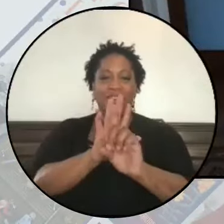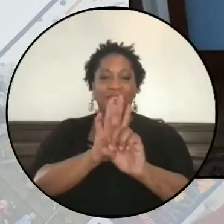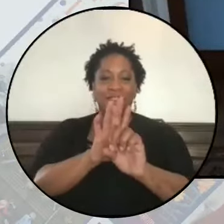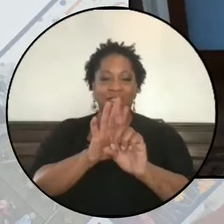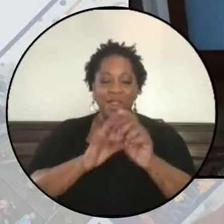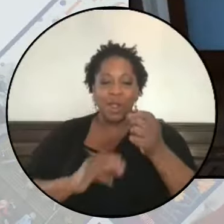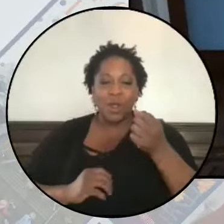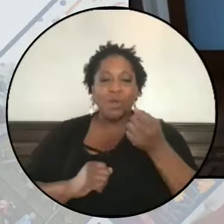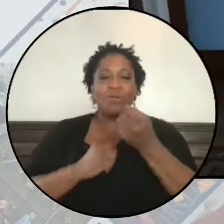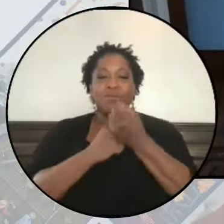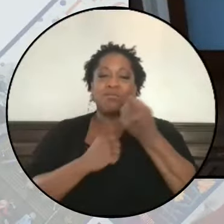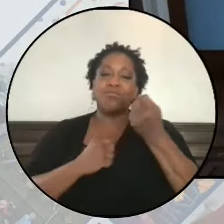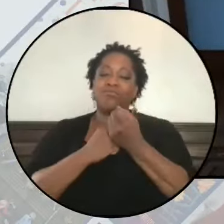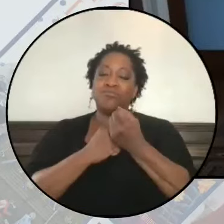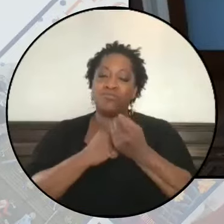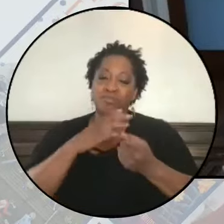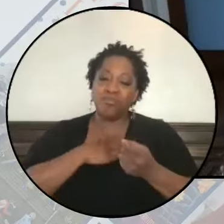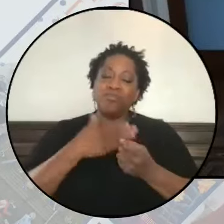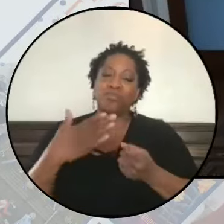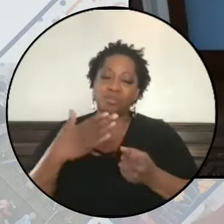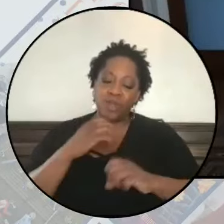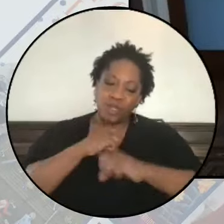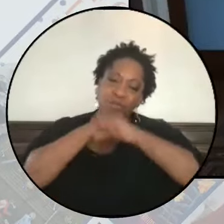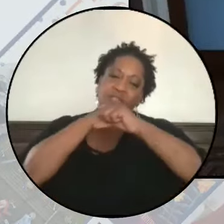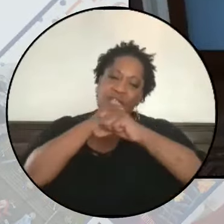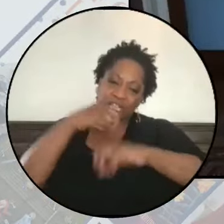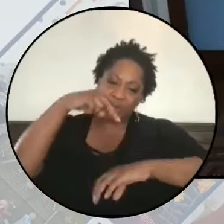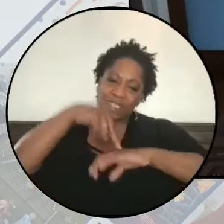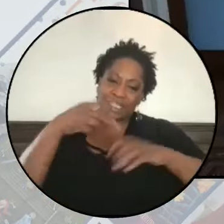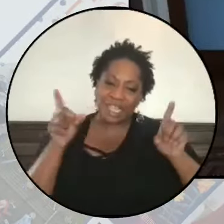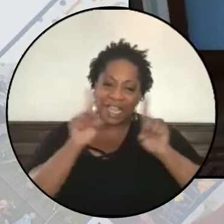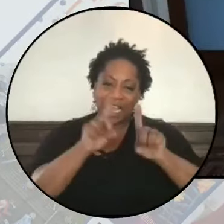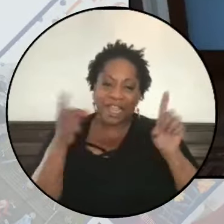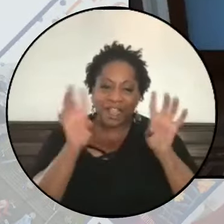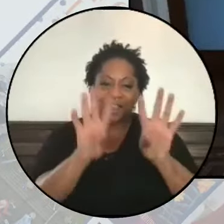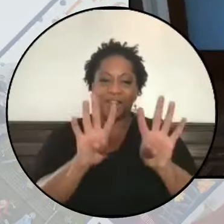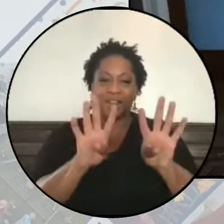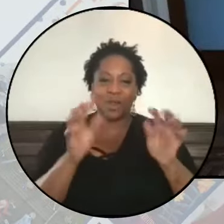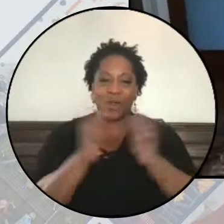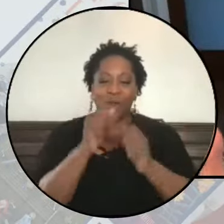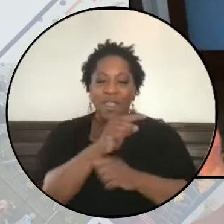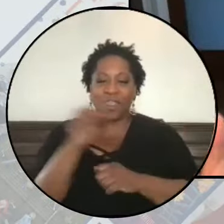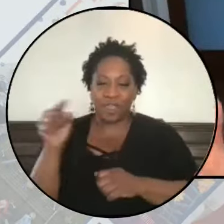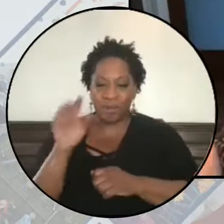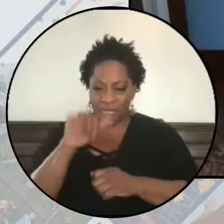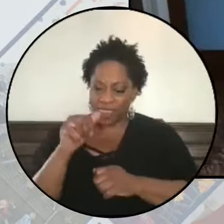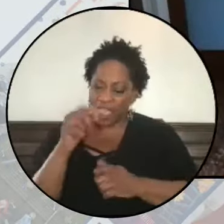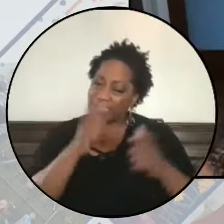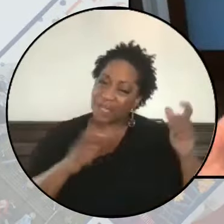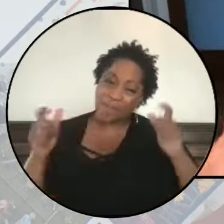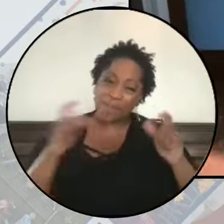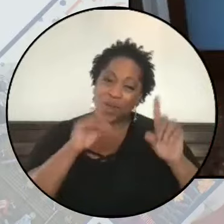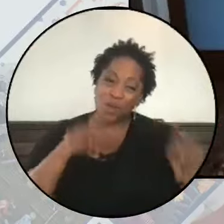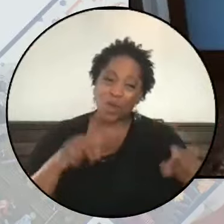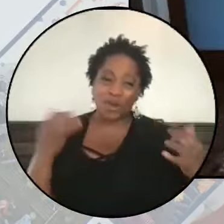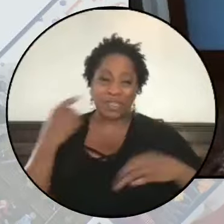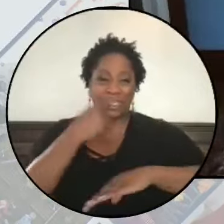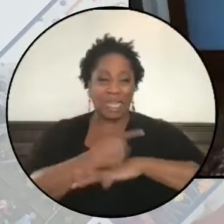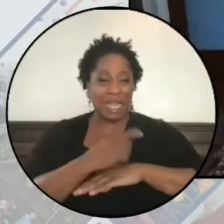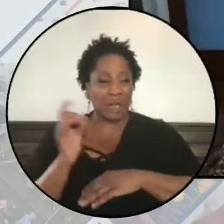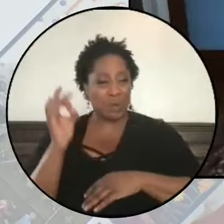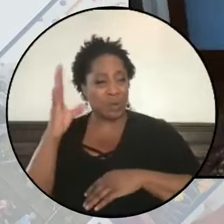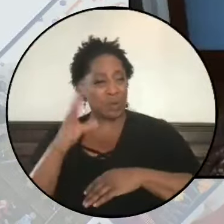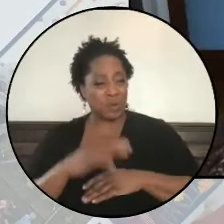to protect them and stand with them. And that's a tall order right now.